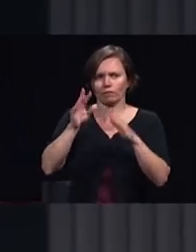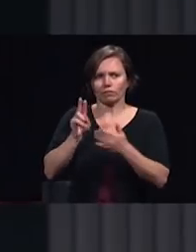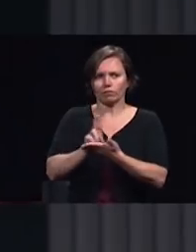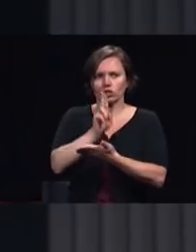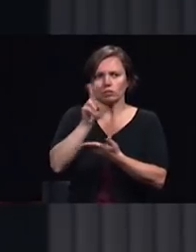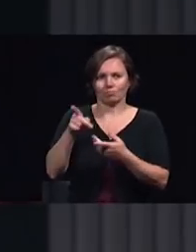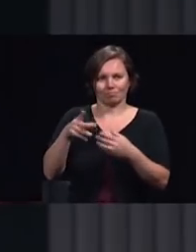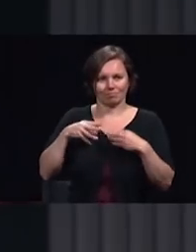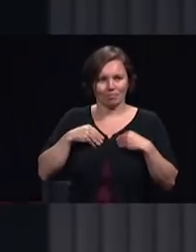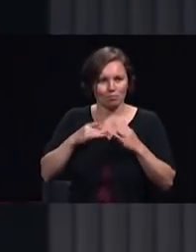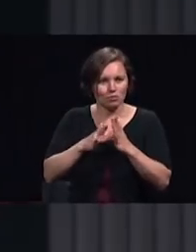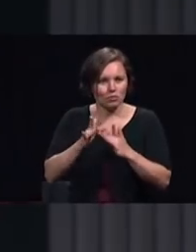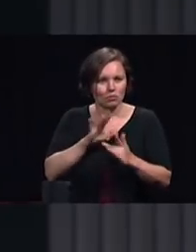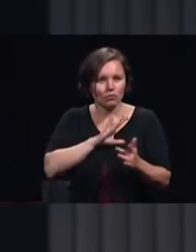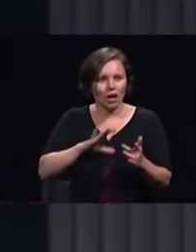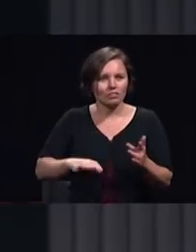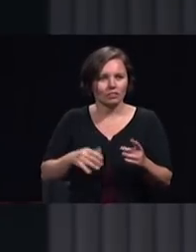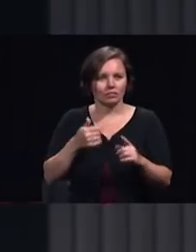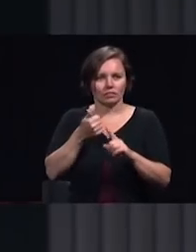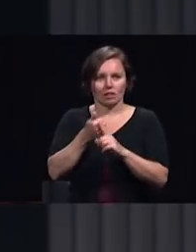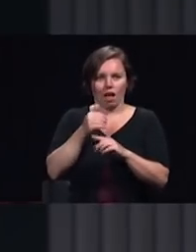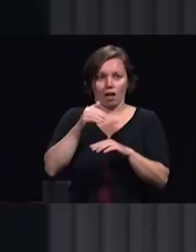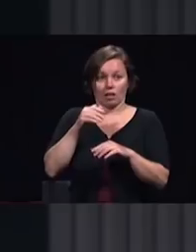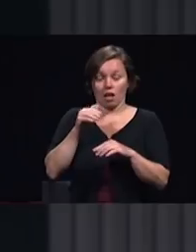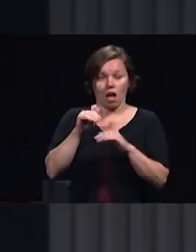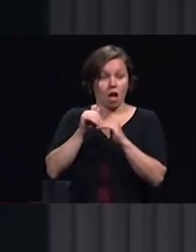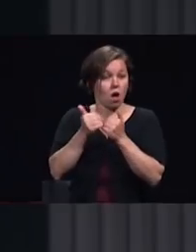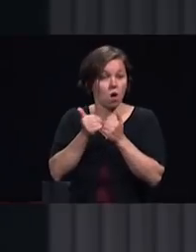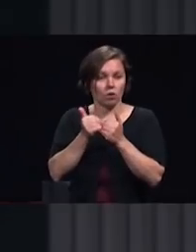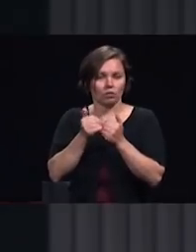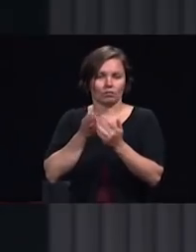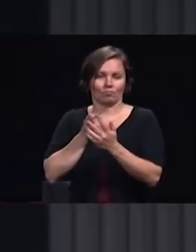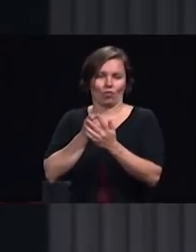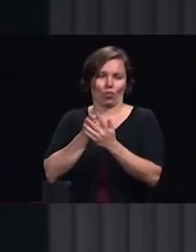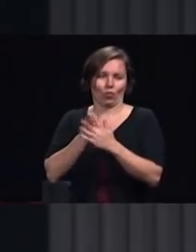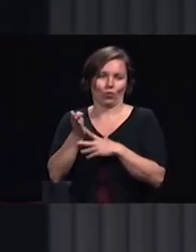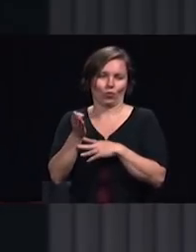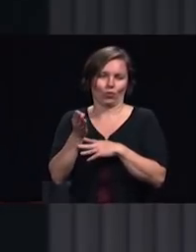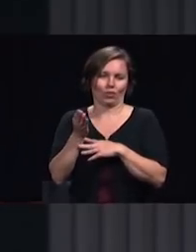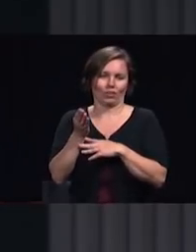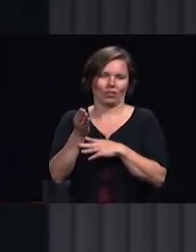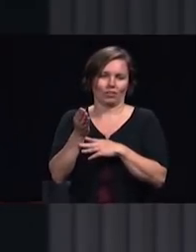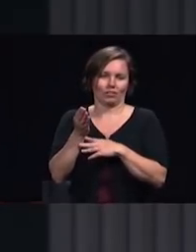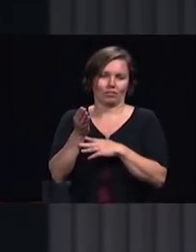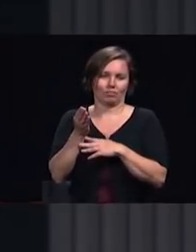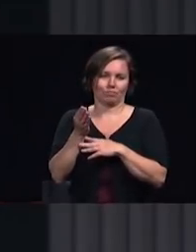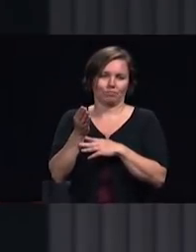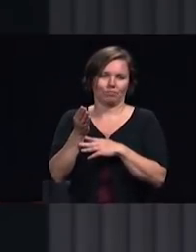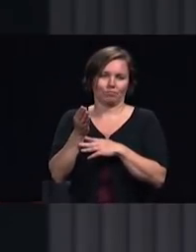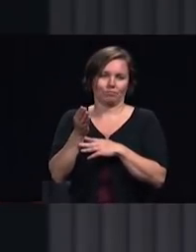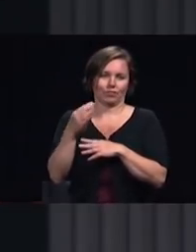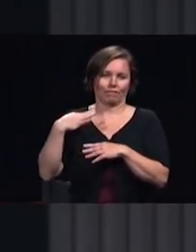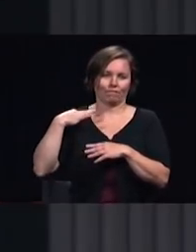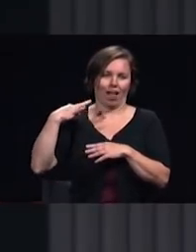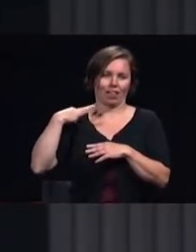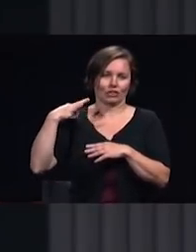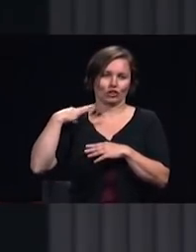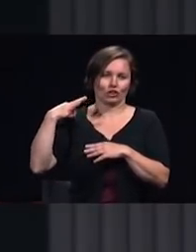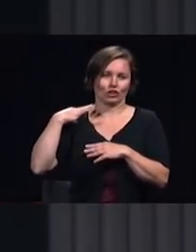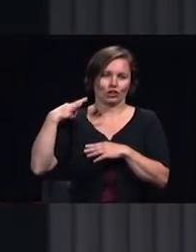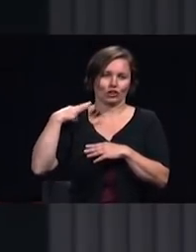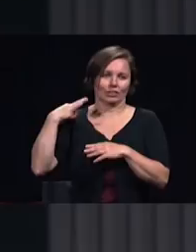Seventh-day Adventist church again through the witness of a one year in mission volunteer in Argentina